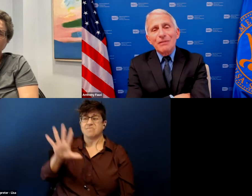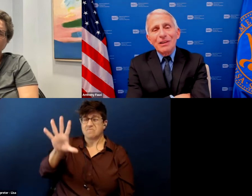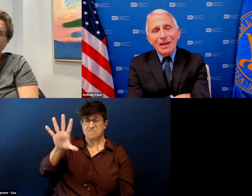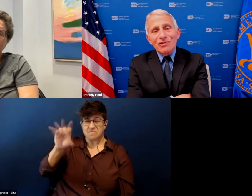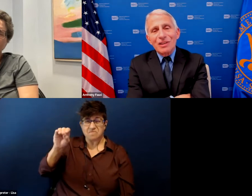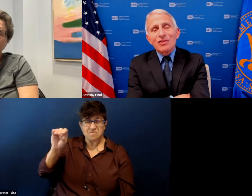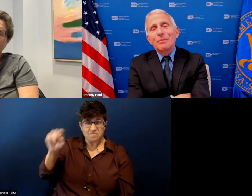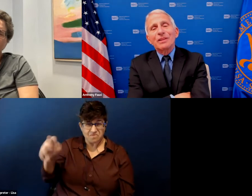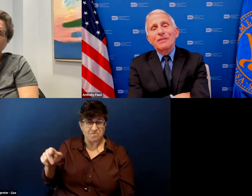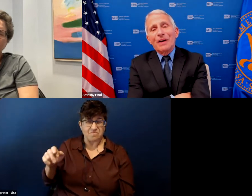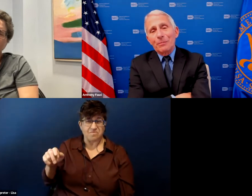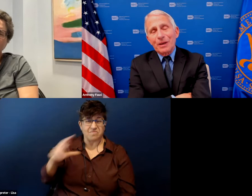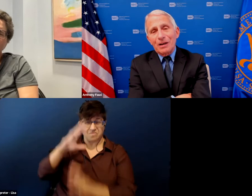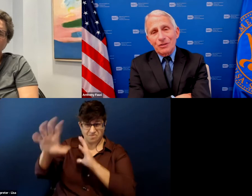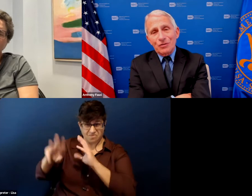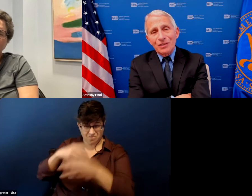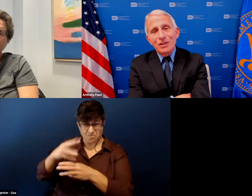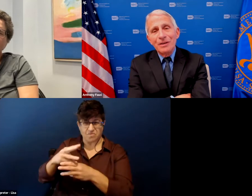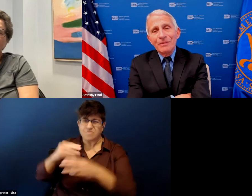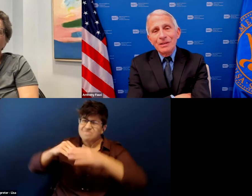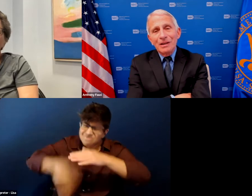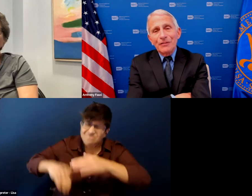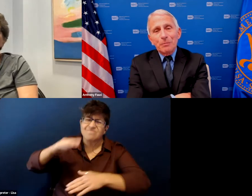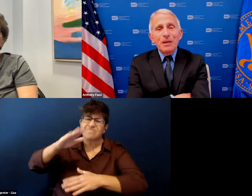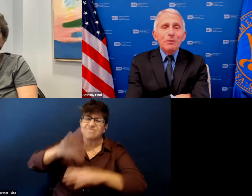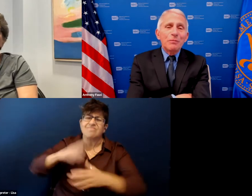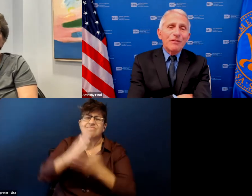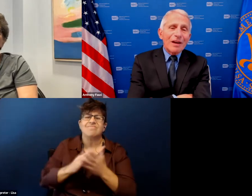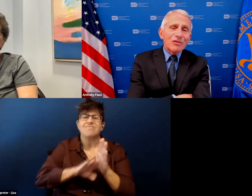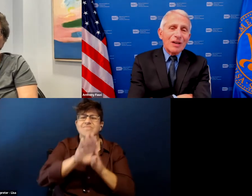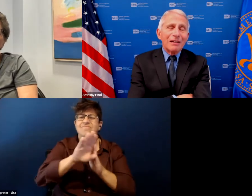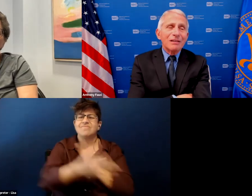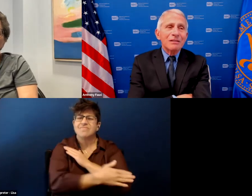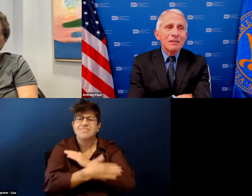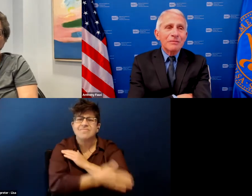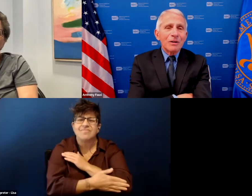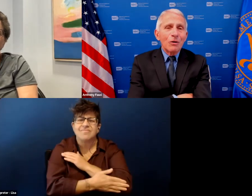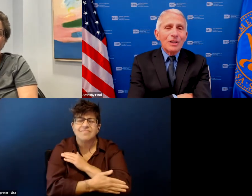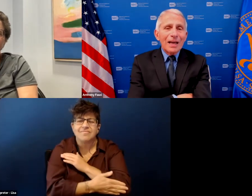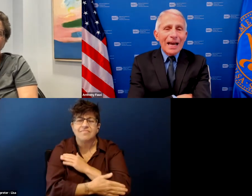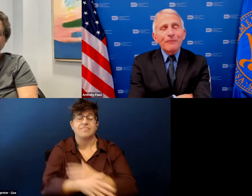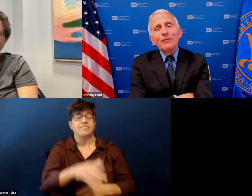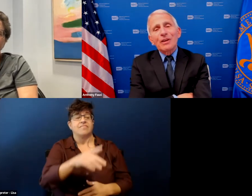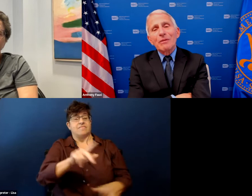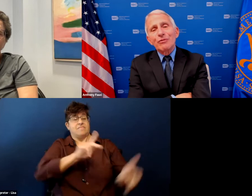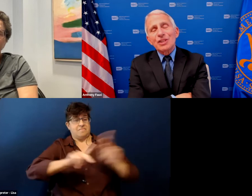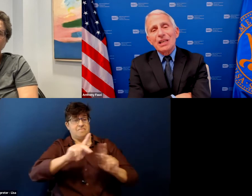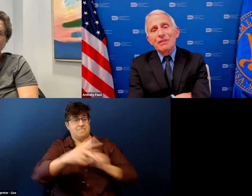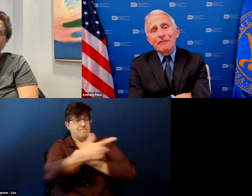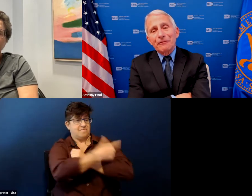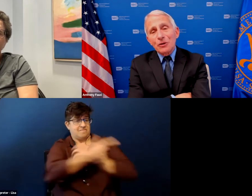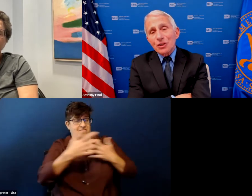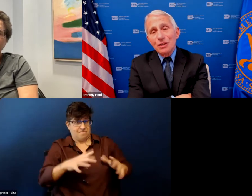even less than some of the developing countries of the people who've been vaccinated only half of them have